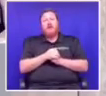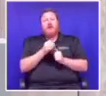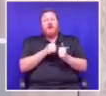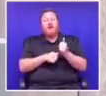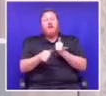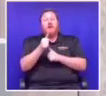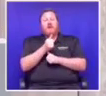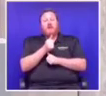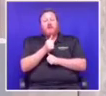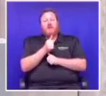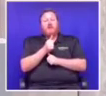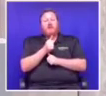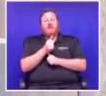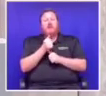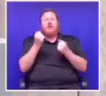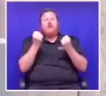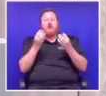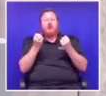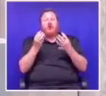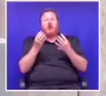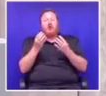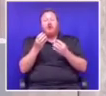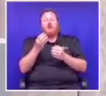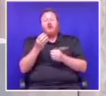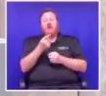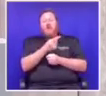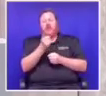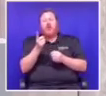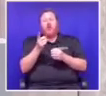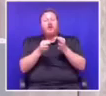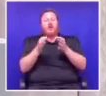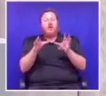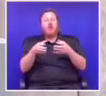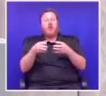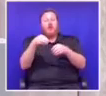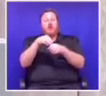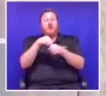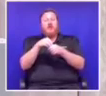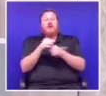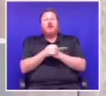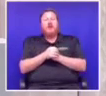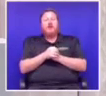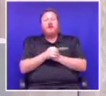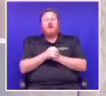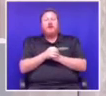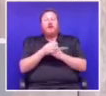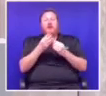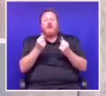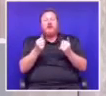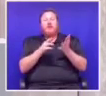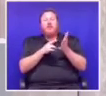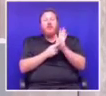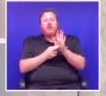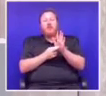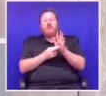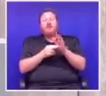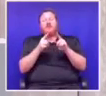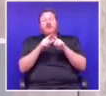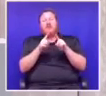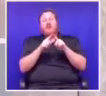up of the majority of those parties and some are represented in our